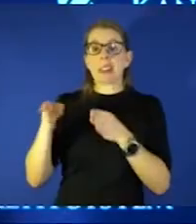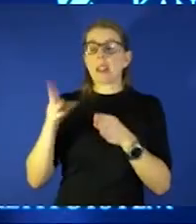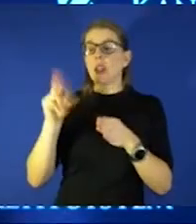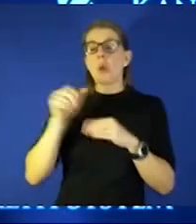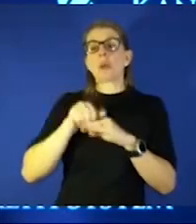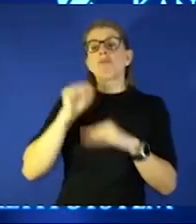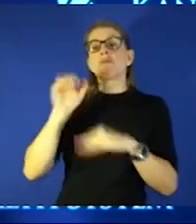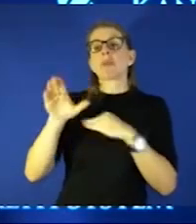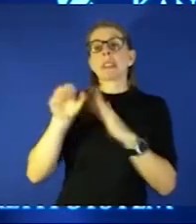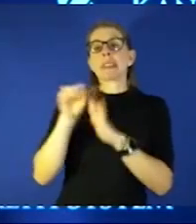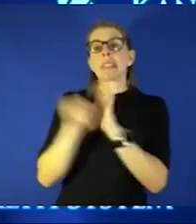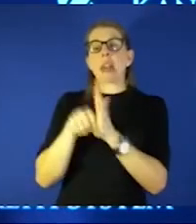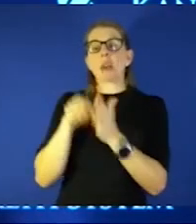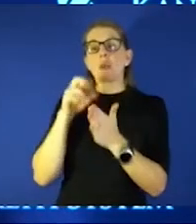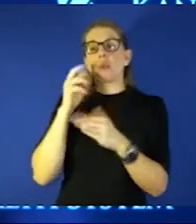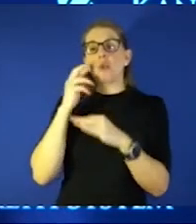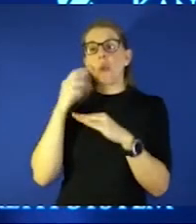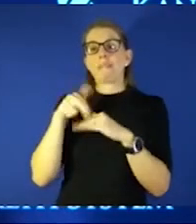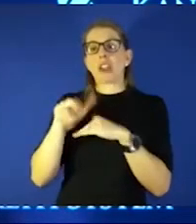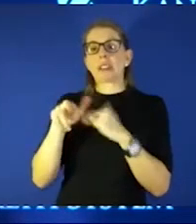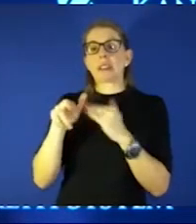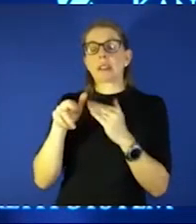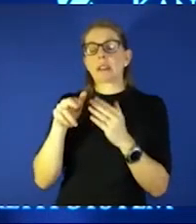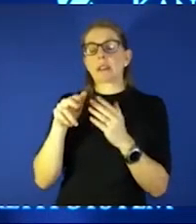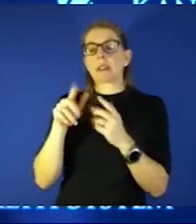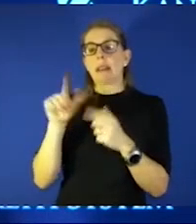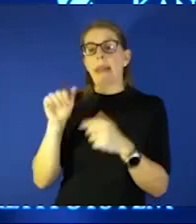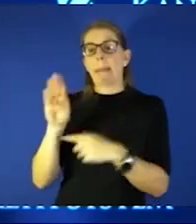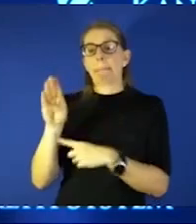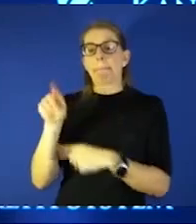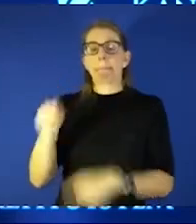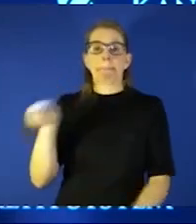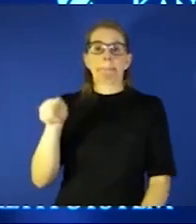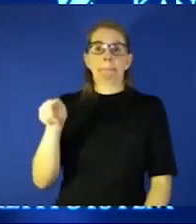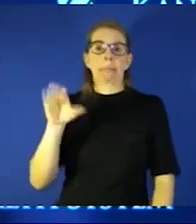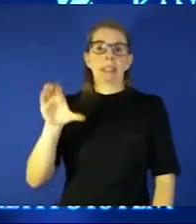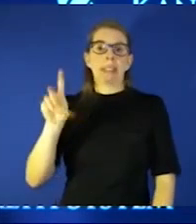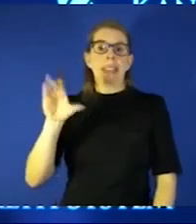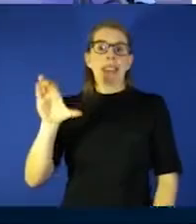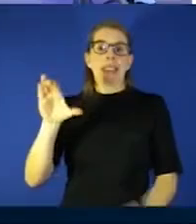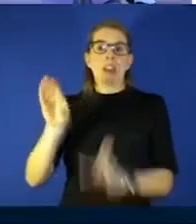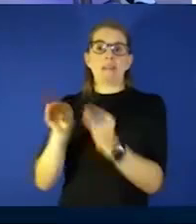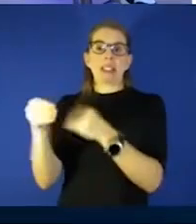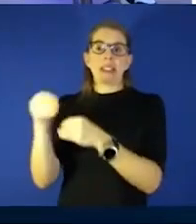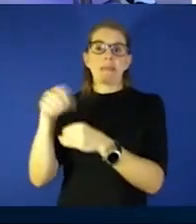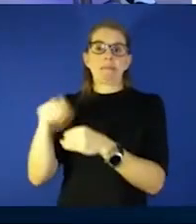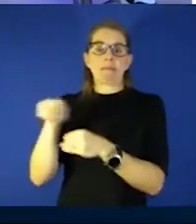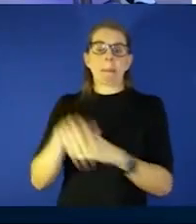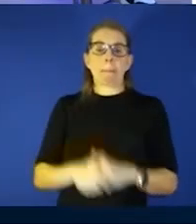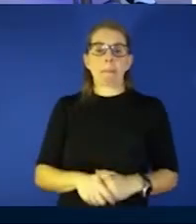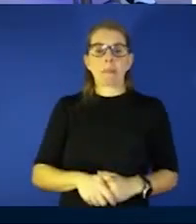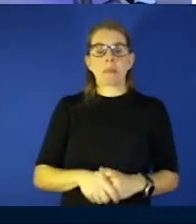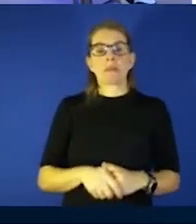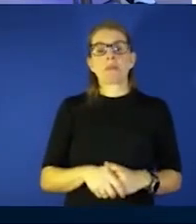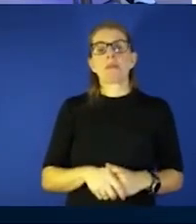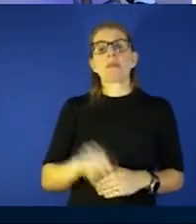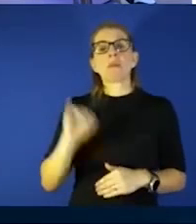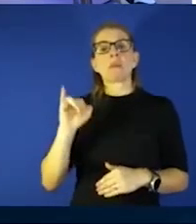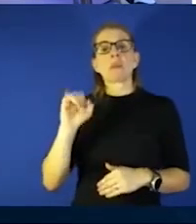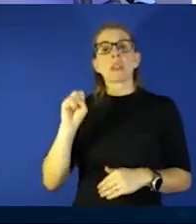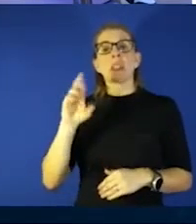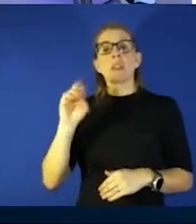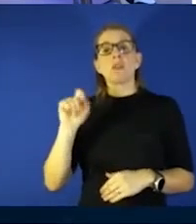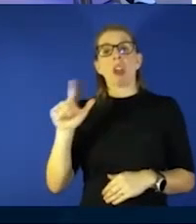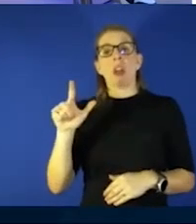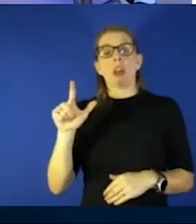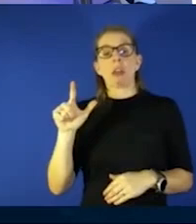that's done it's it's really done throughout the us in state reference labs or in the cdc offices correct i'm curious israel um she is